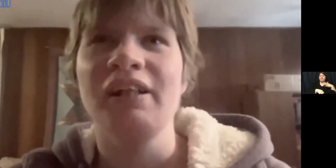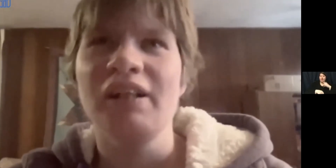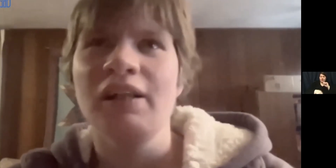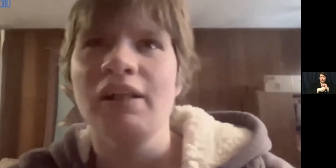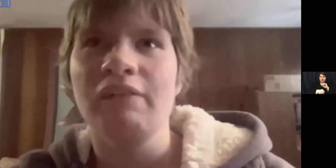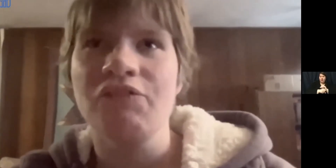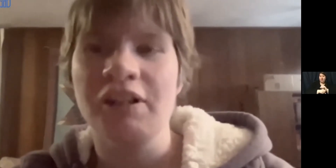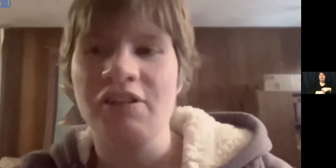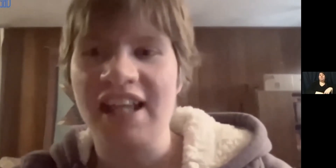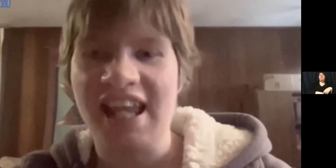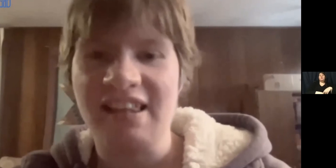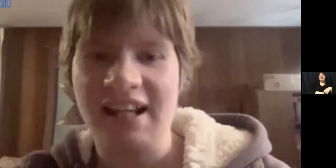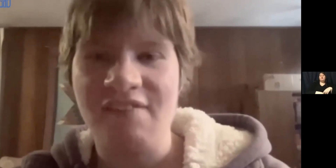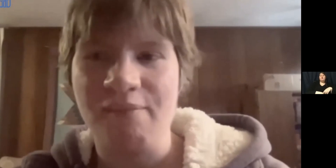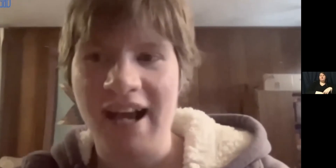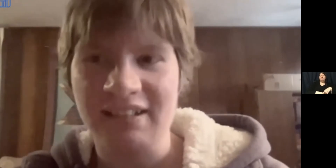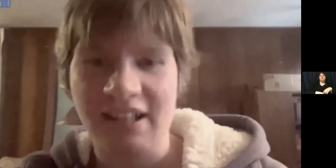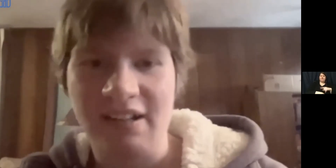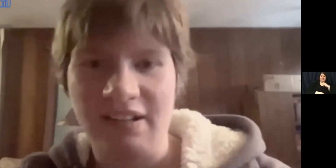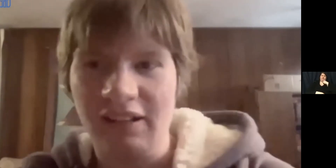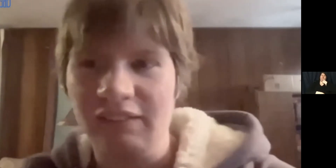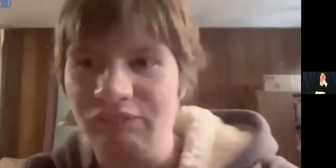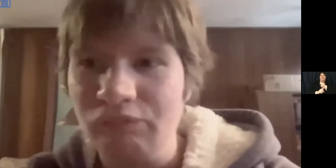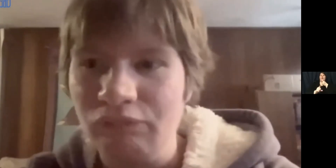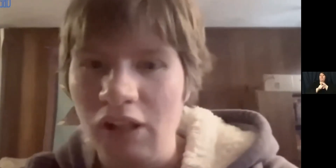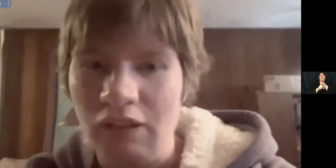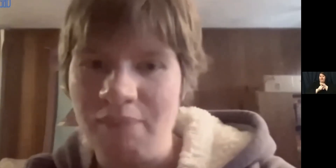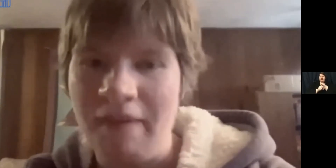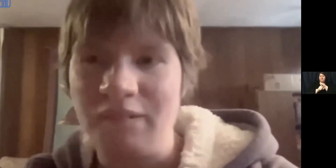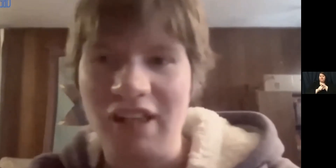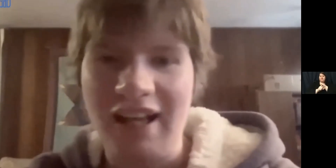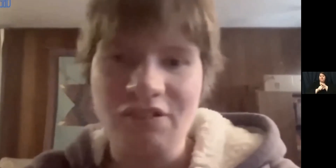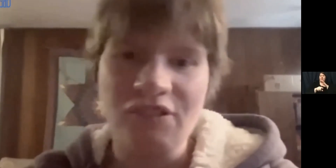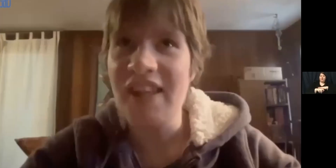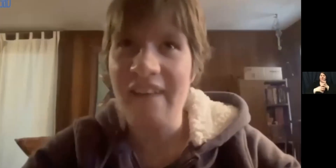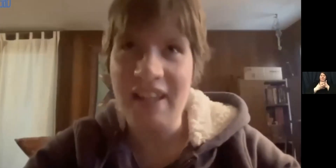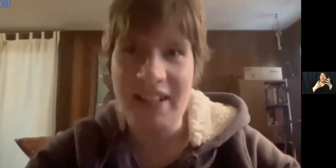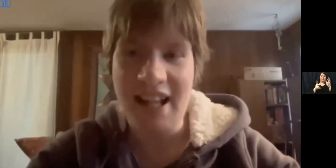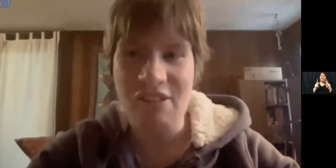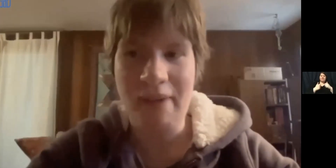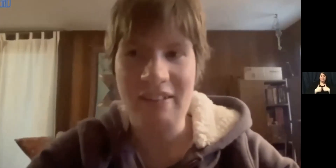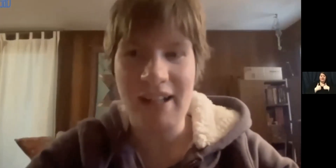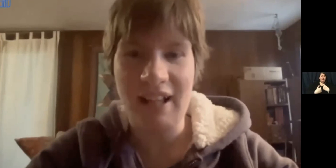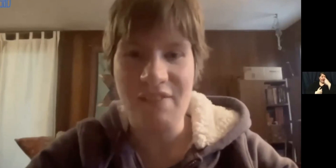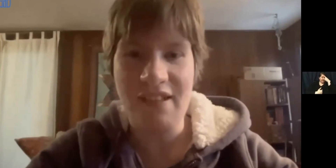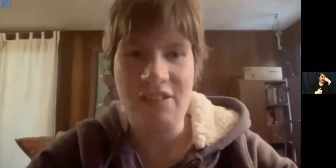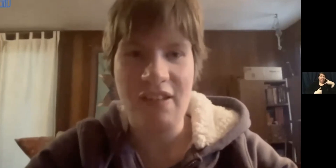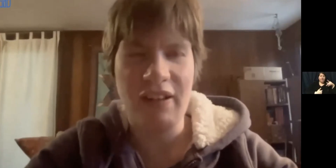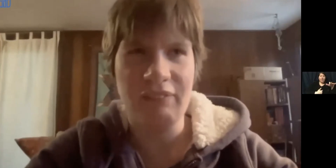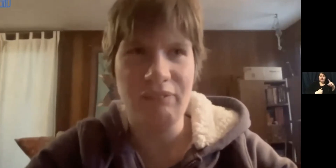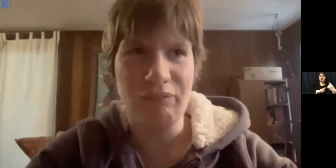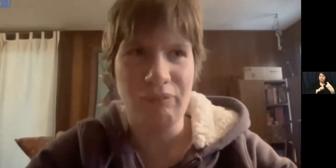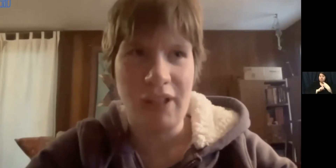leader seriously and that I've impacted a lot of people's lives. I think how PYD has impacted my life